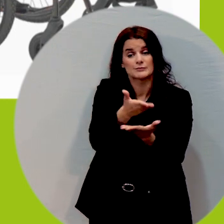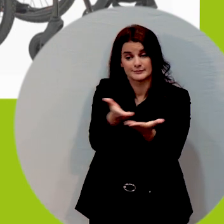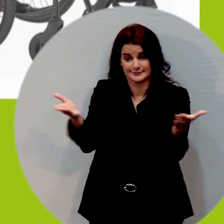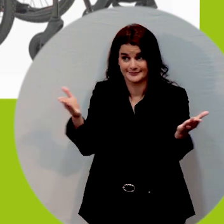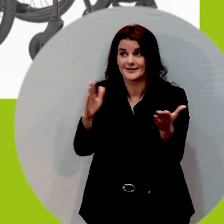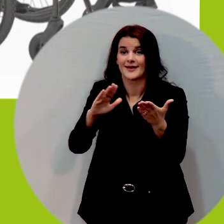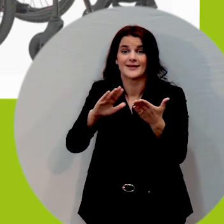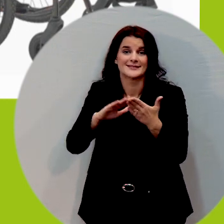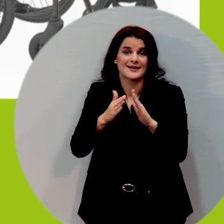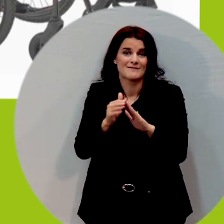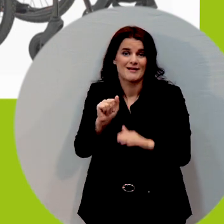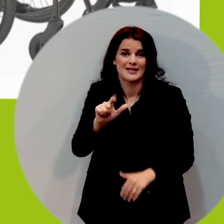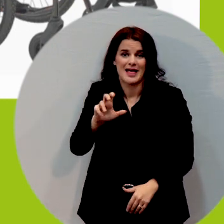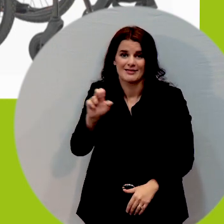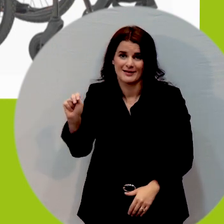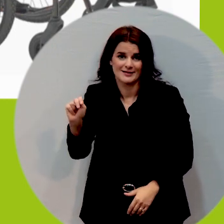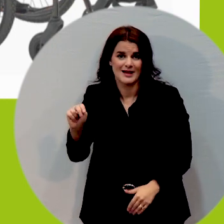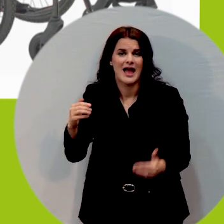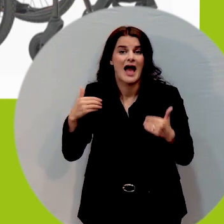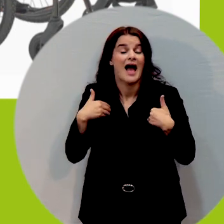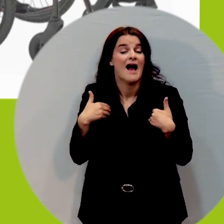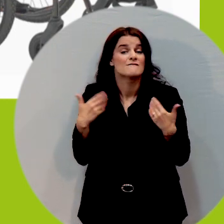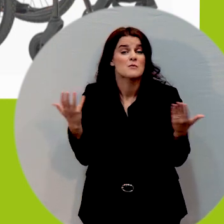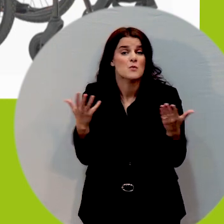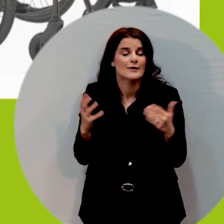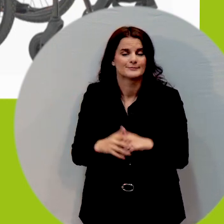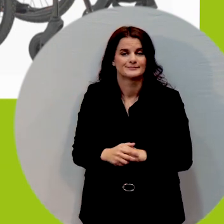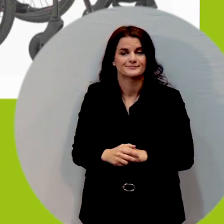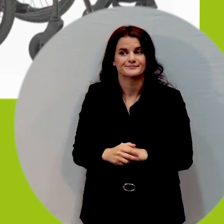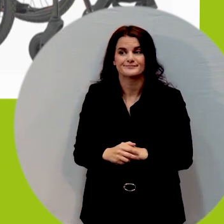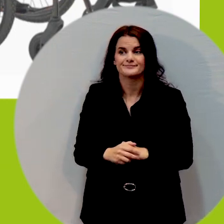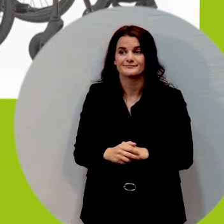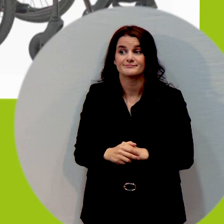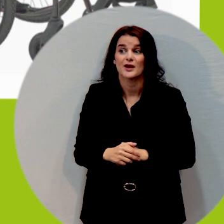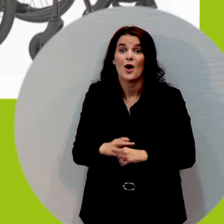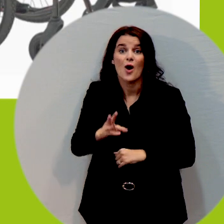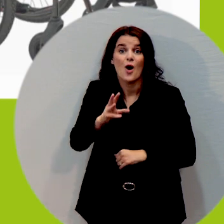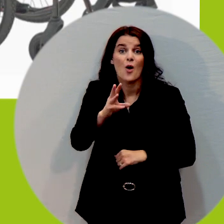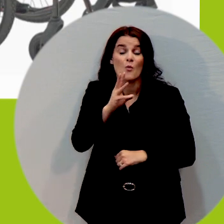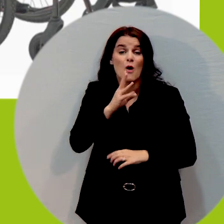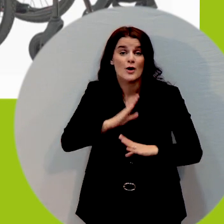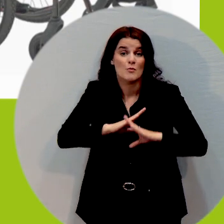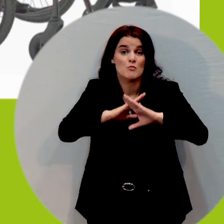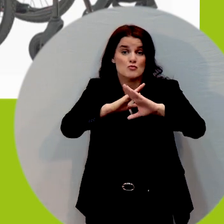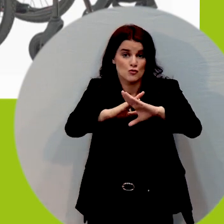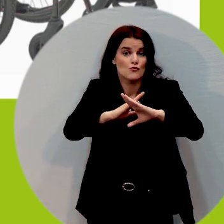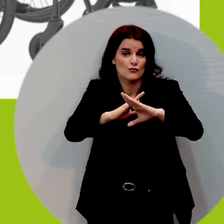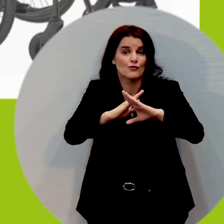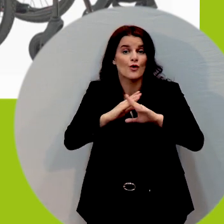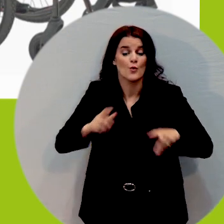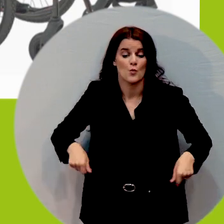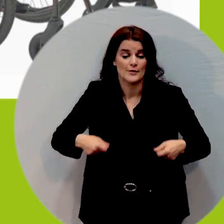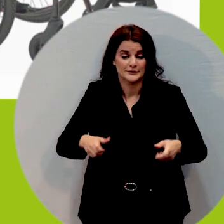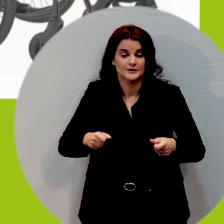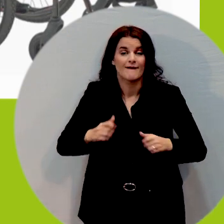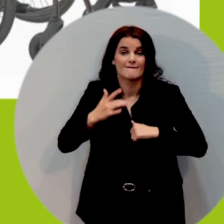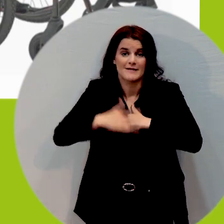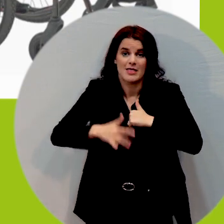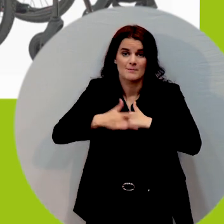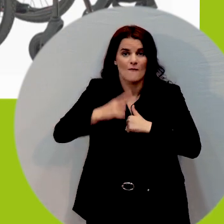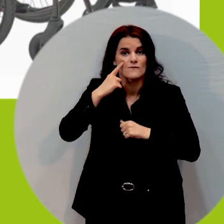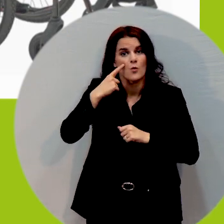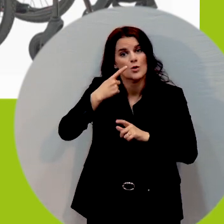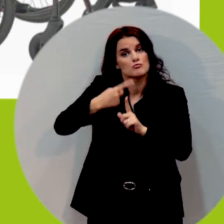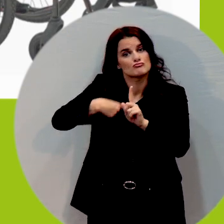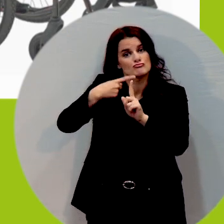waterproof wheelchairs available for rental every facility should be accessible for